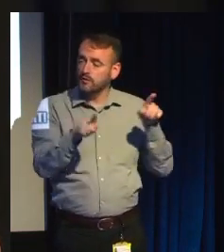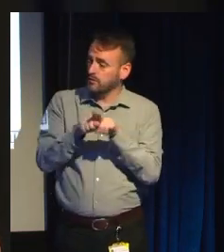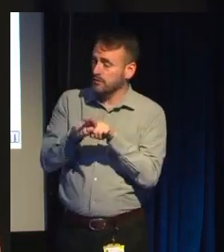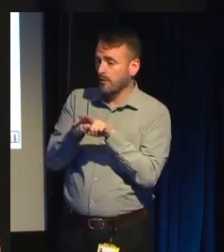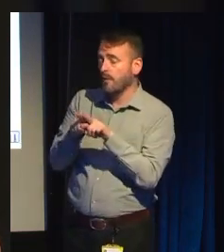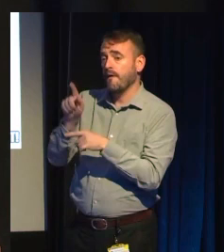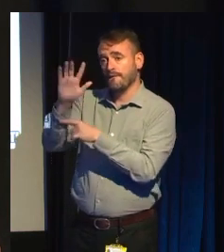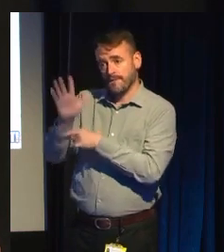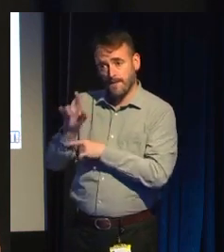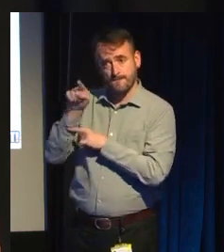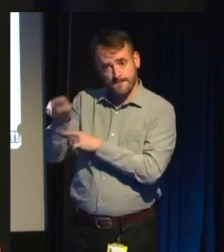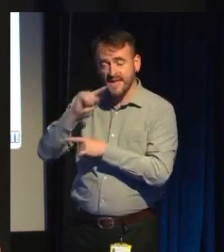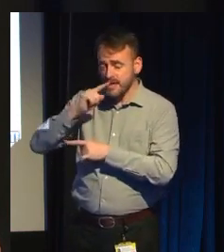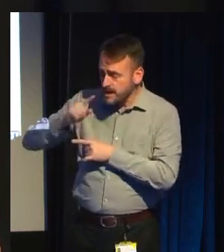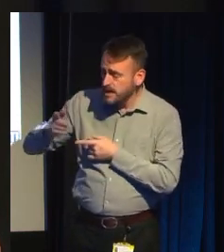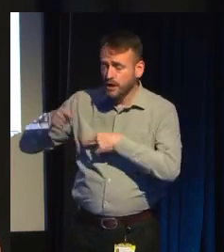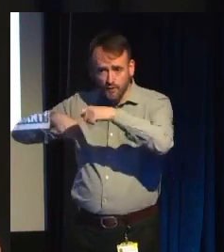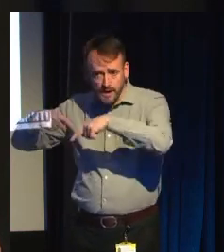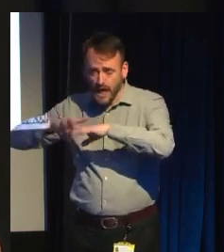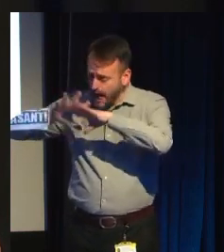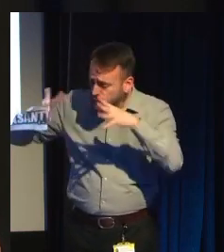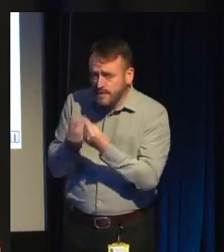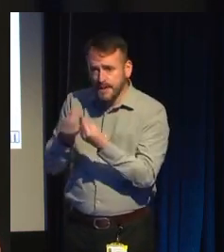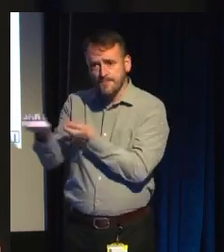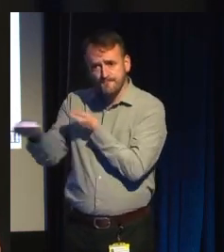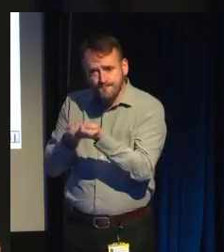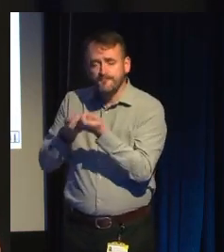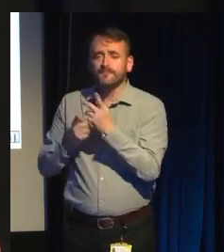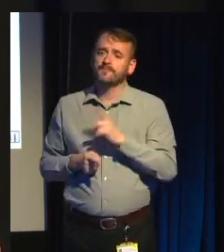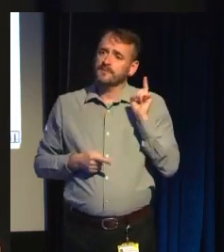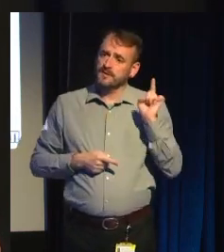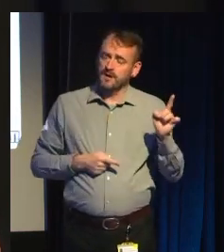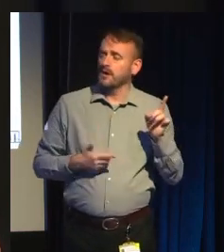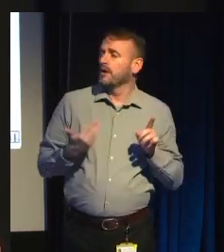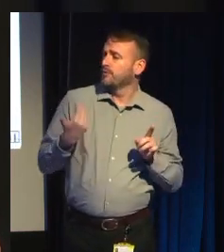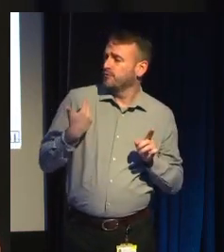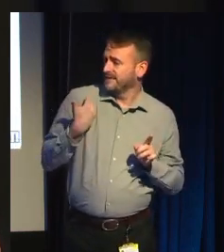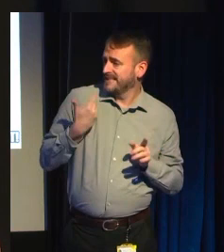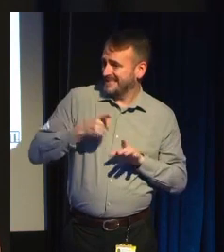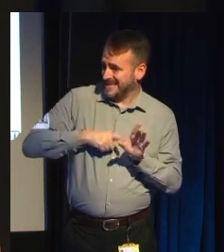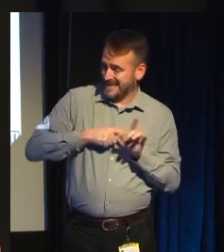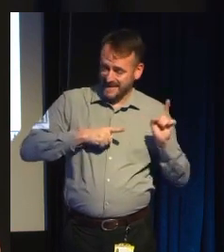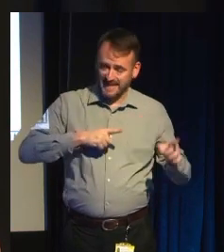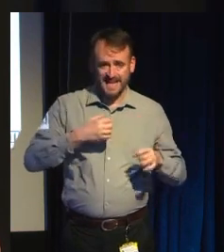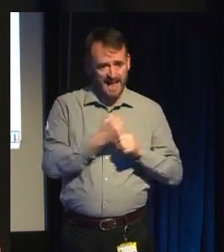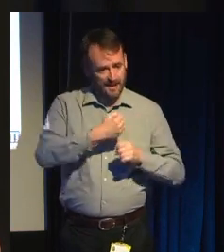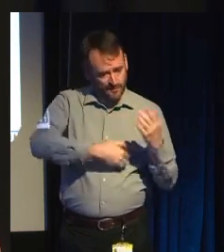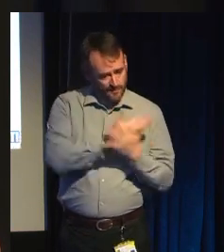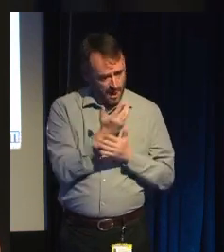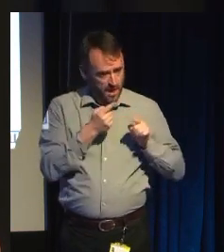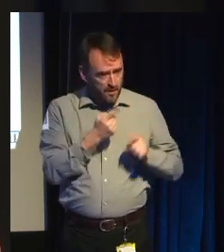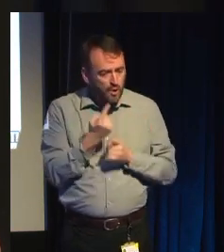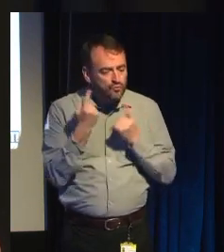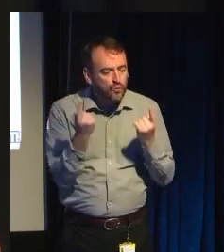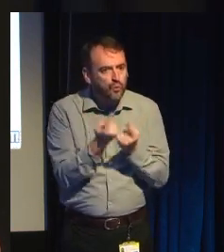auteur. And then in more recent years, obviously, the tools of game development have become more accessible to